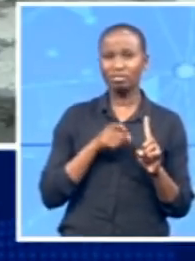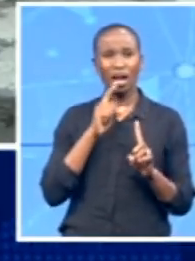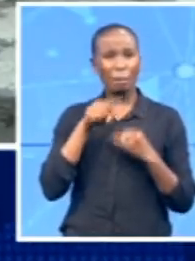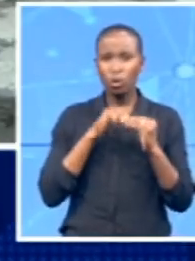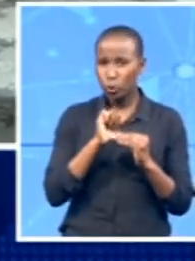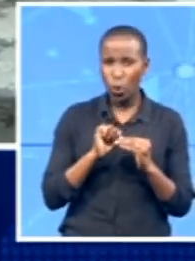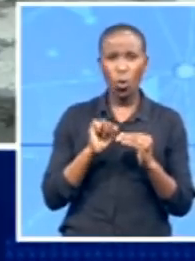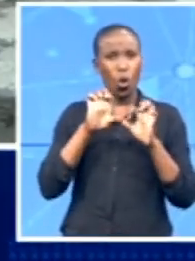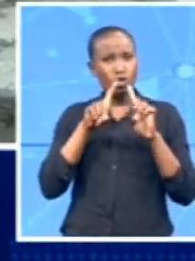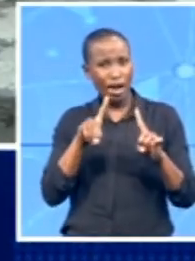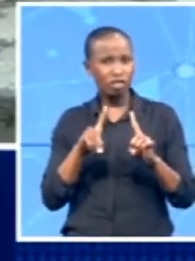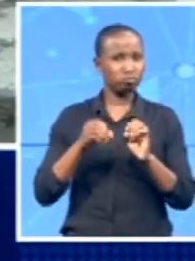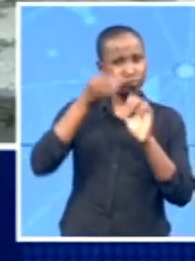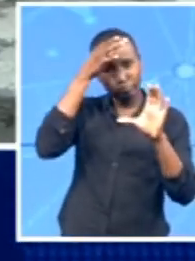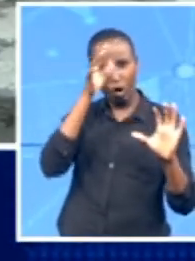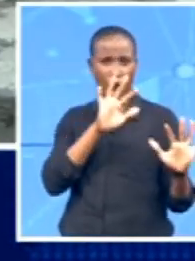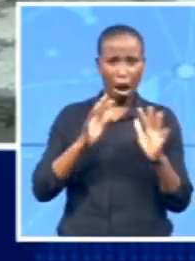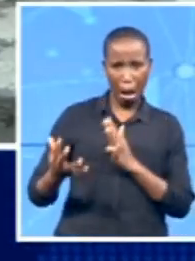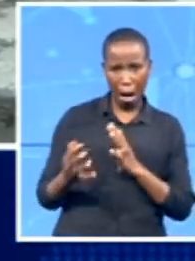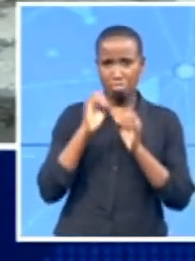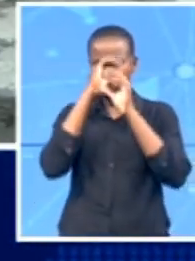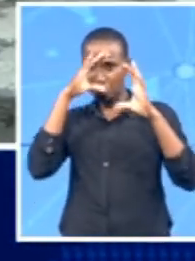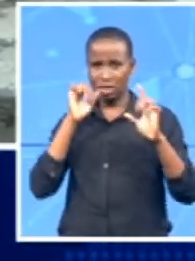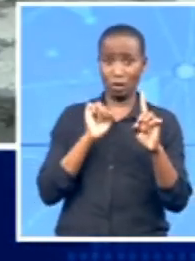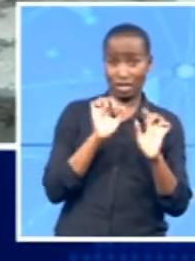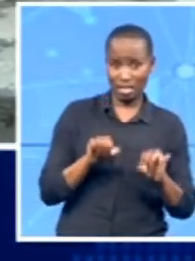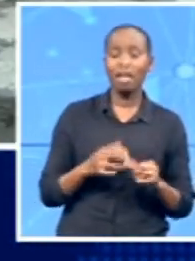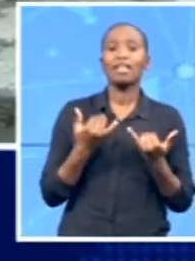proceedings, as always, on all the SABC platforms as well as the digital platforms.